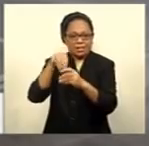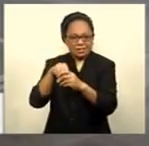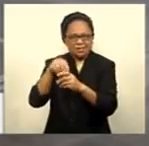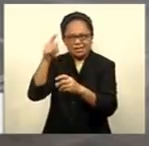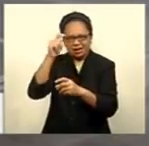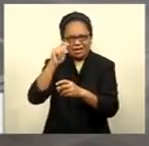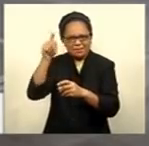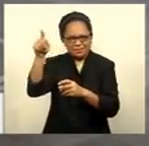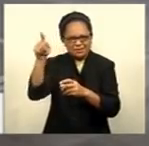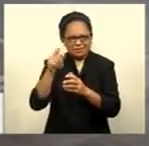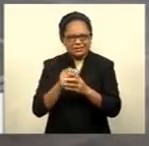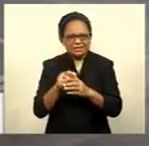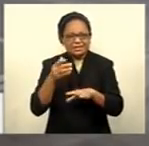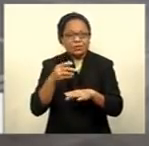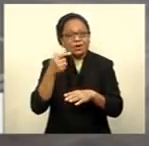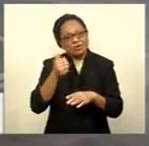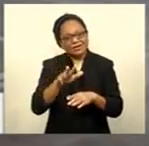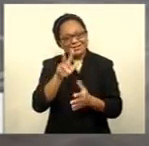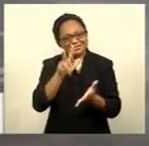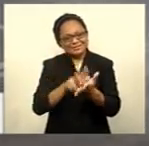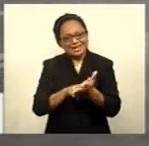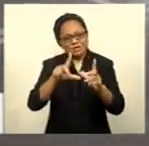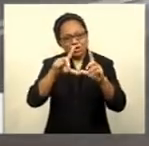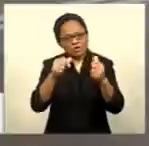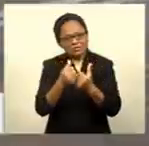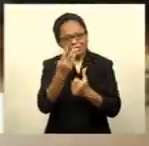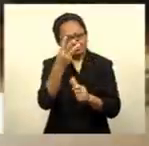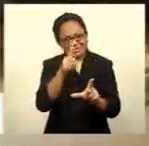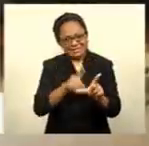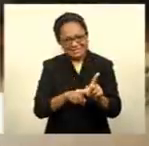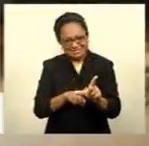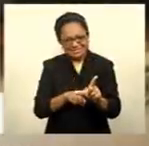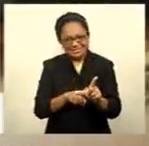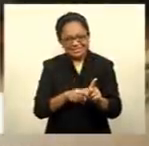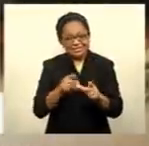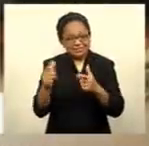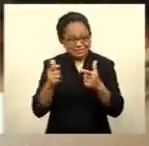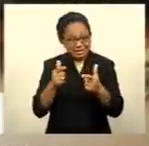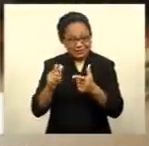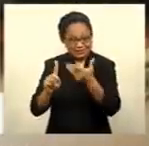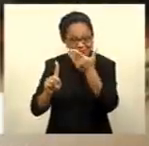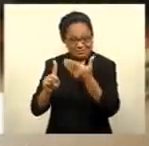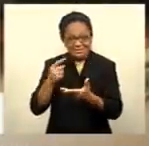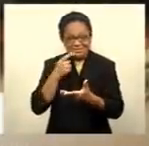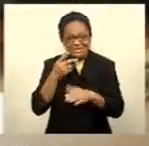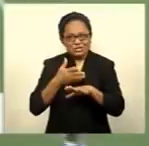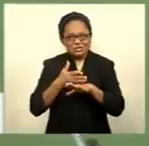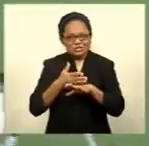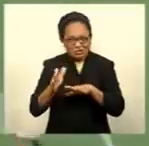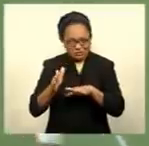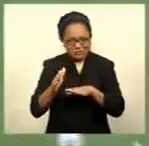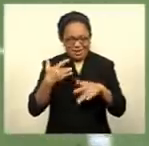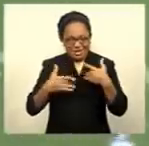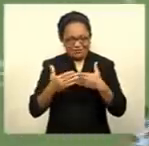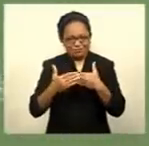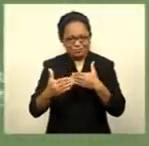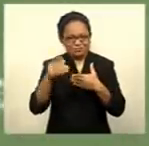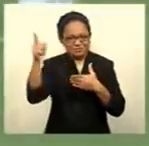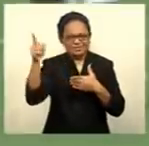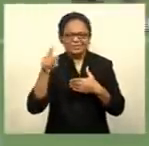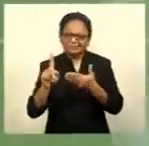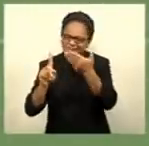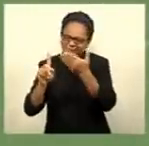after signing a three-year deal. The seventh star says this is a new chapter for him and his wife. Waningola thanked everyone